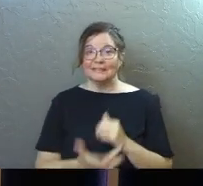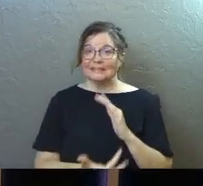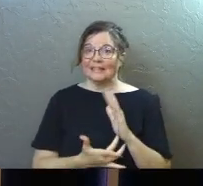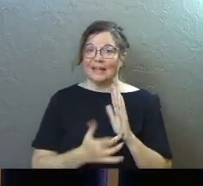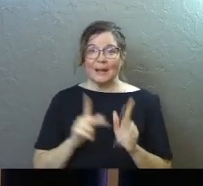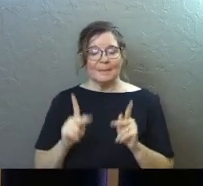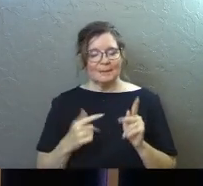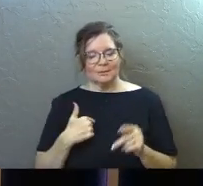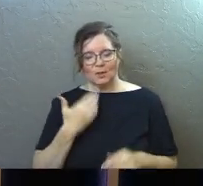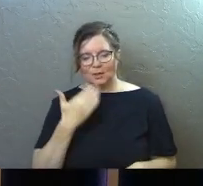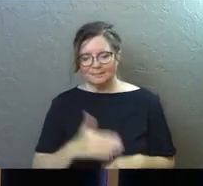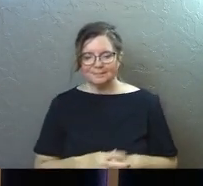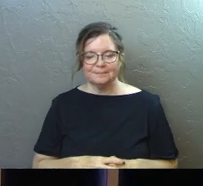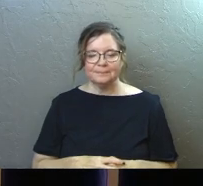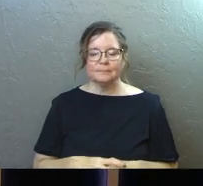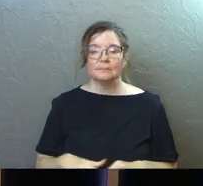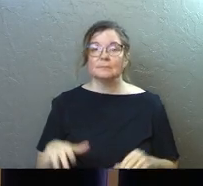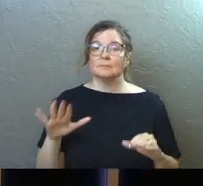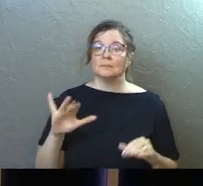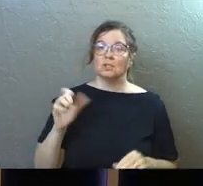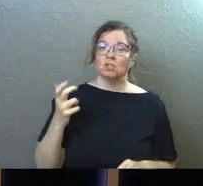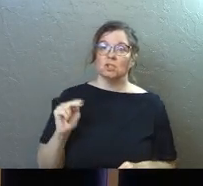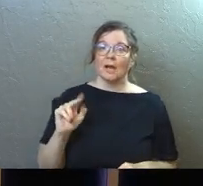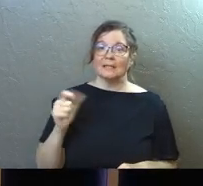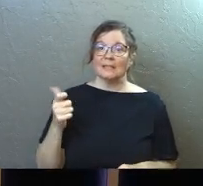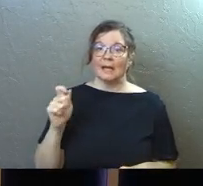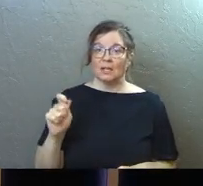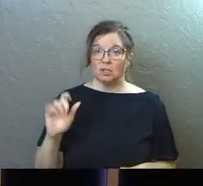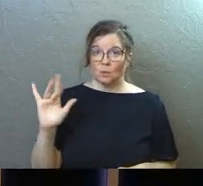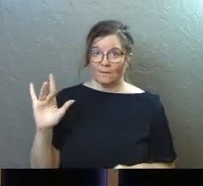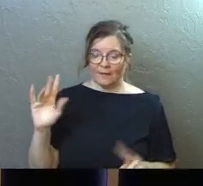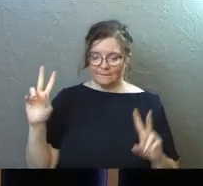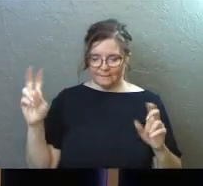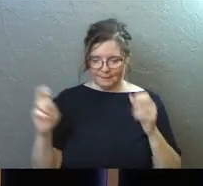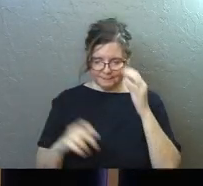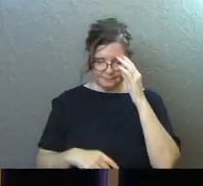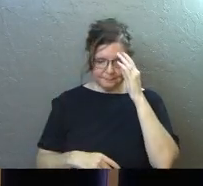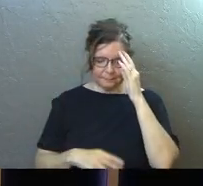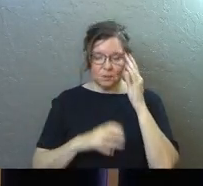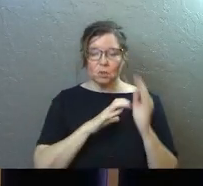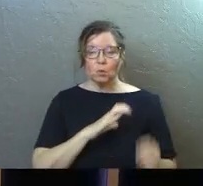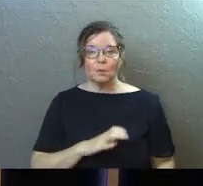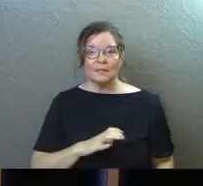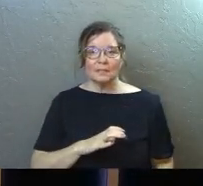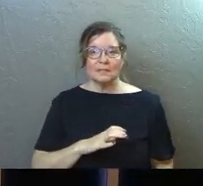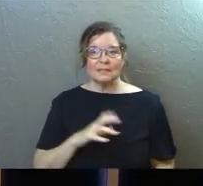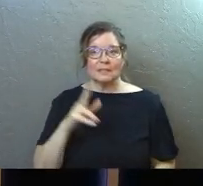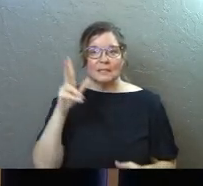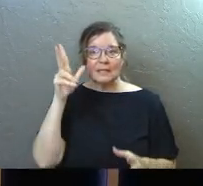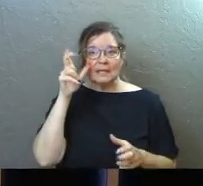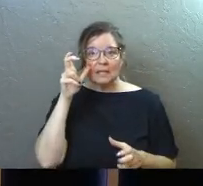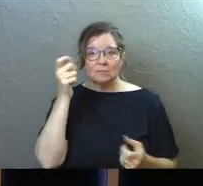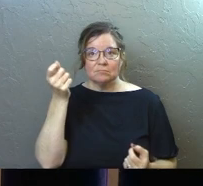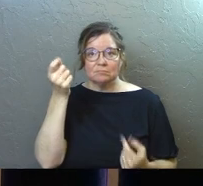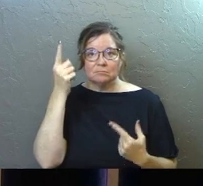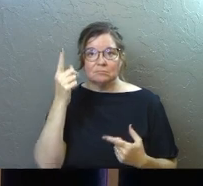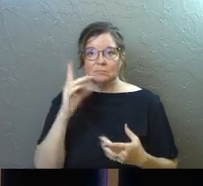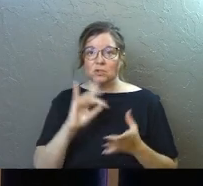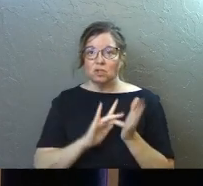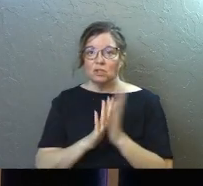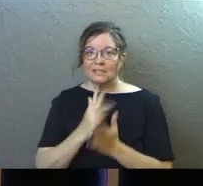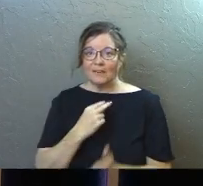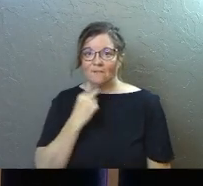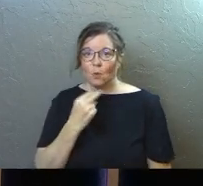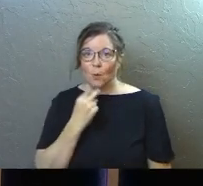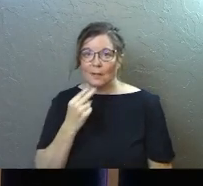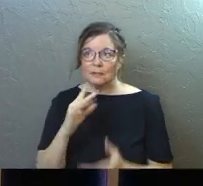Technology people are so good. John 10 25. need to hear this one. Christians hear Jesus voice. This might be the most important